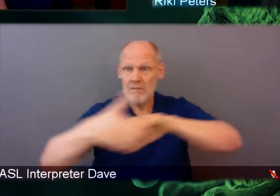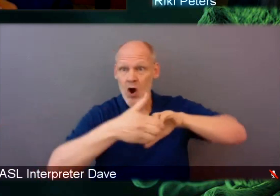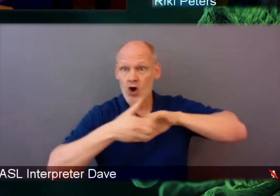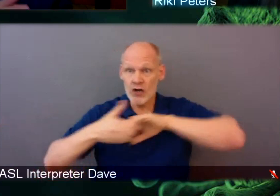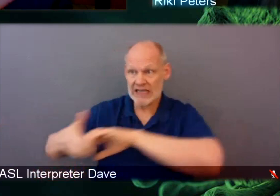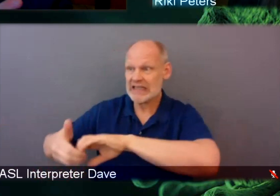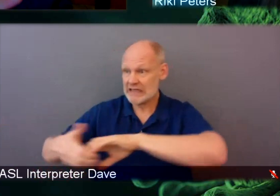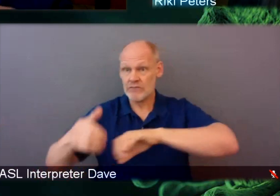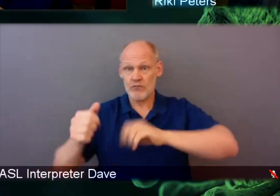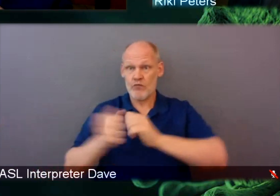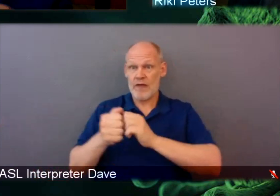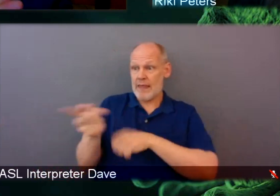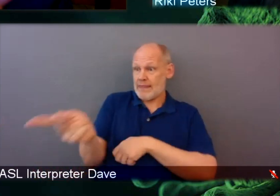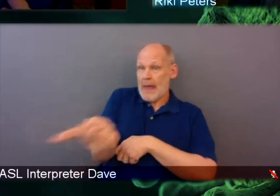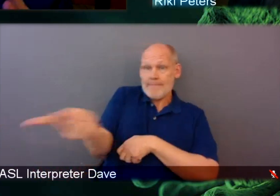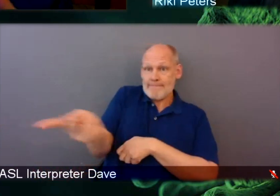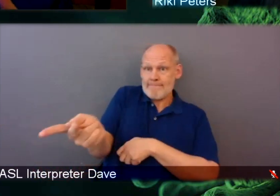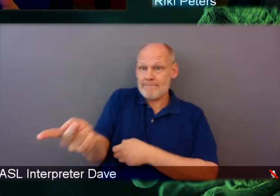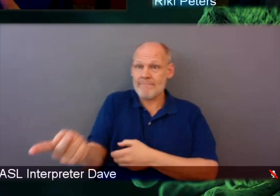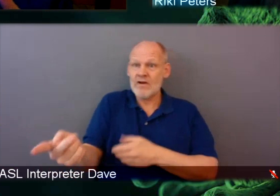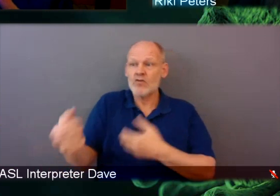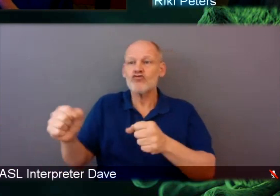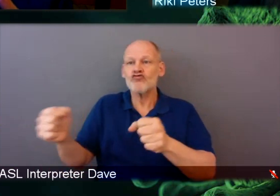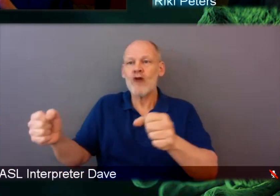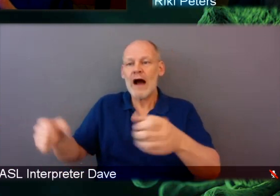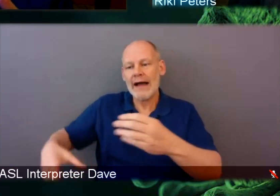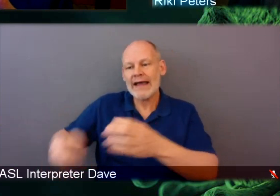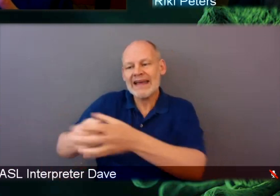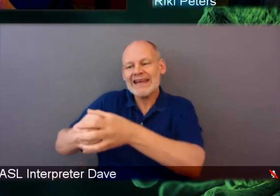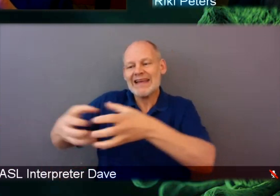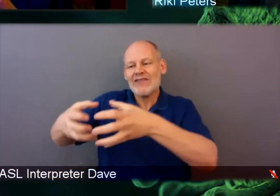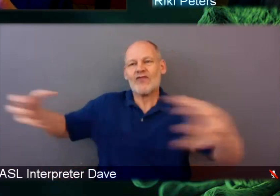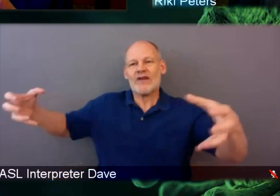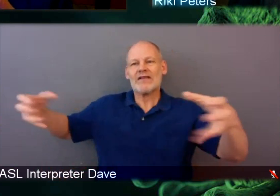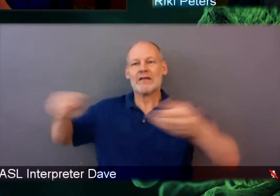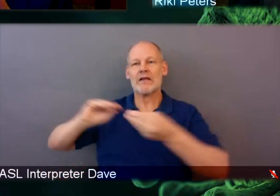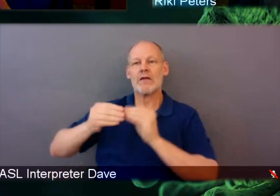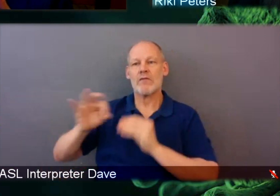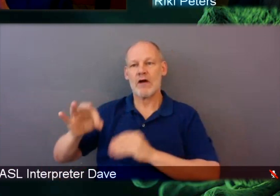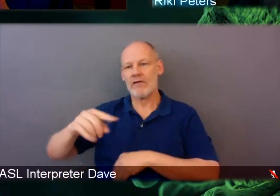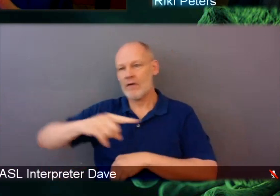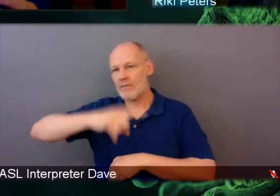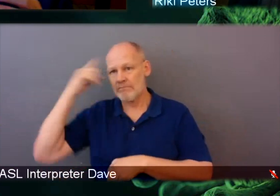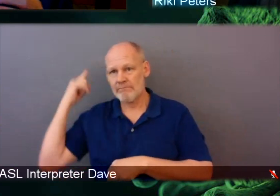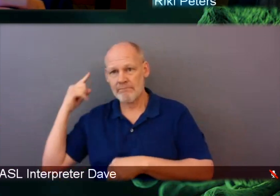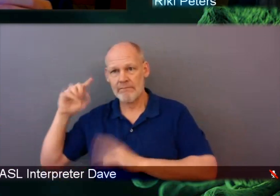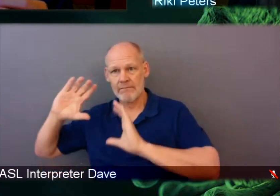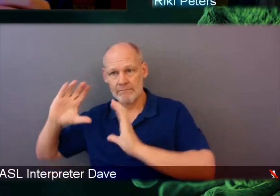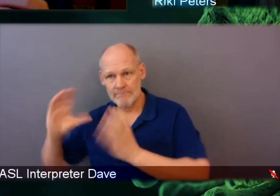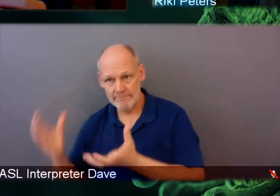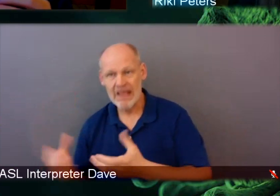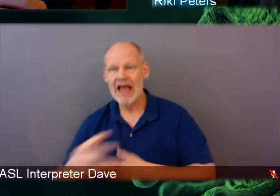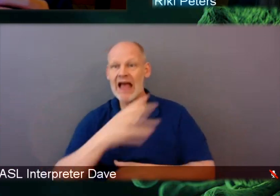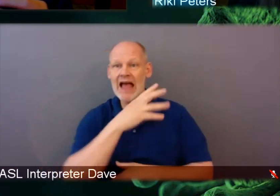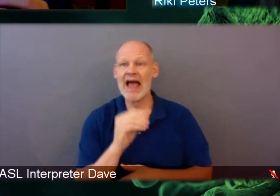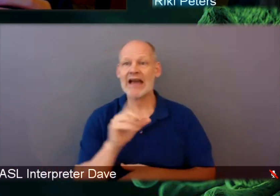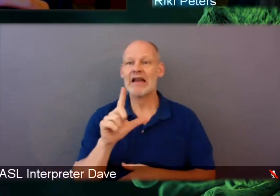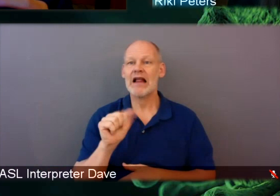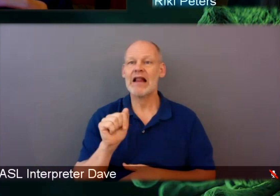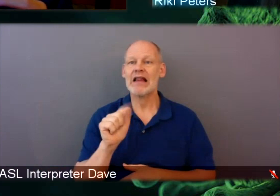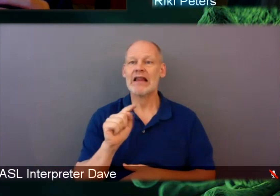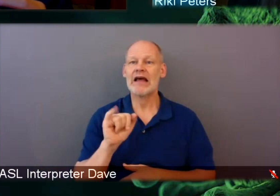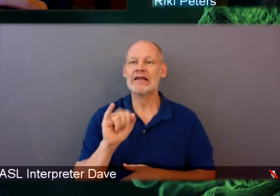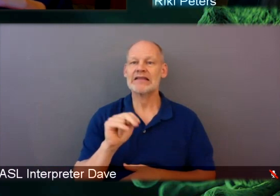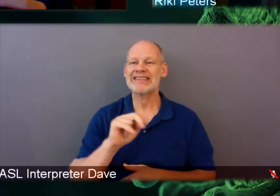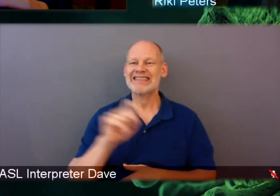American patients who also have higher rates of colorectal cancer, as well as Latinx patients. Our current research